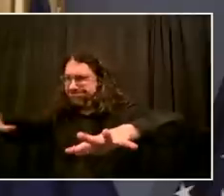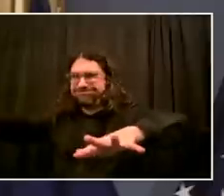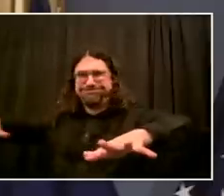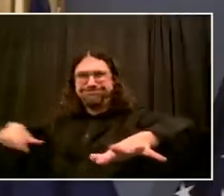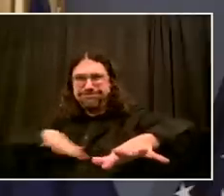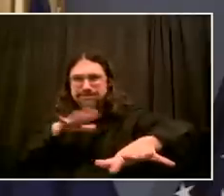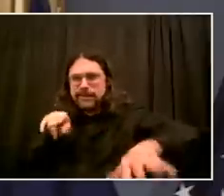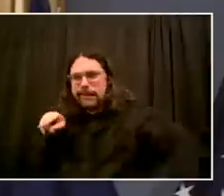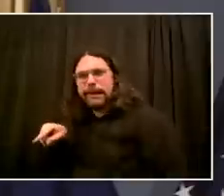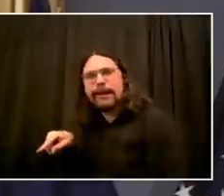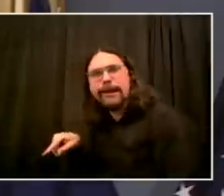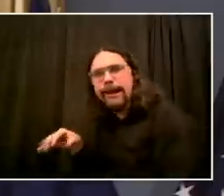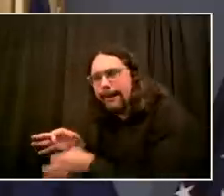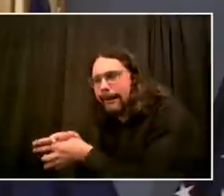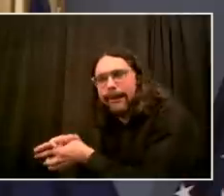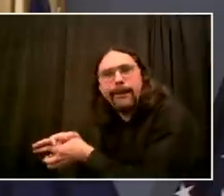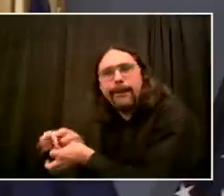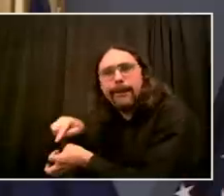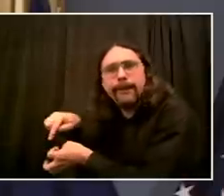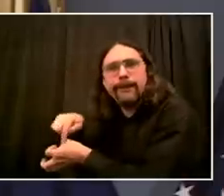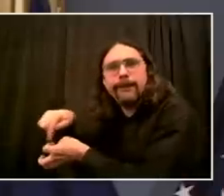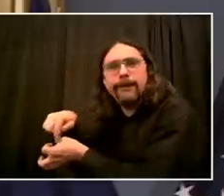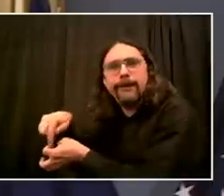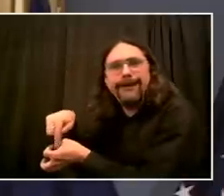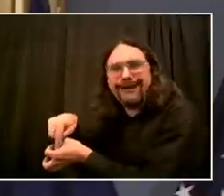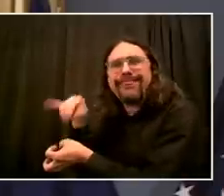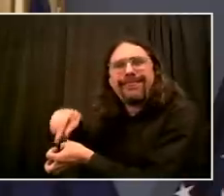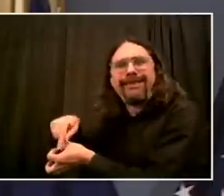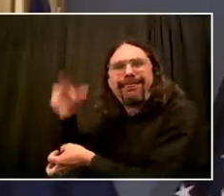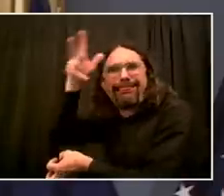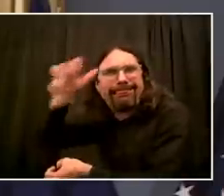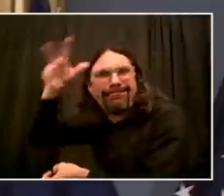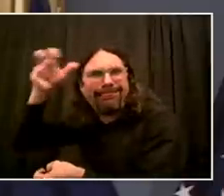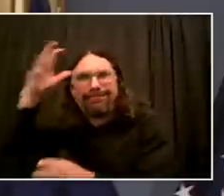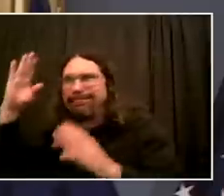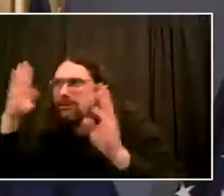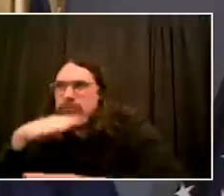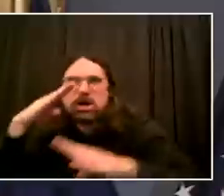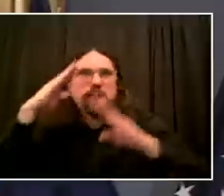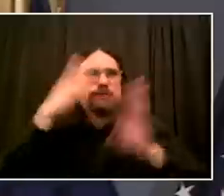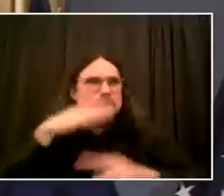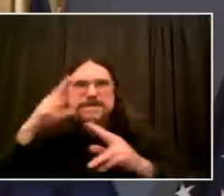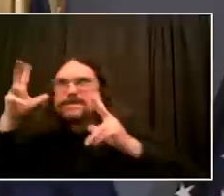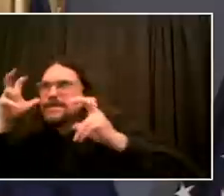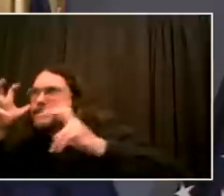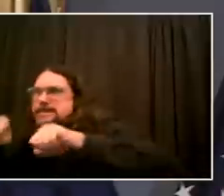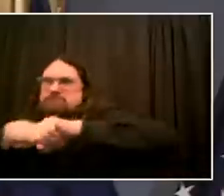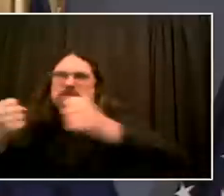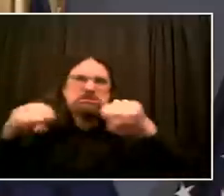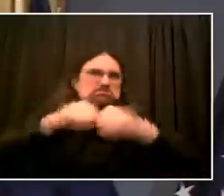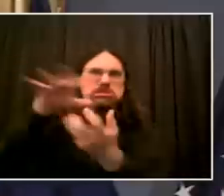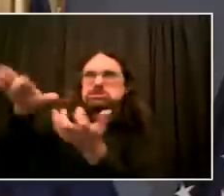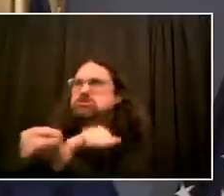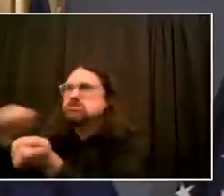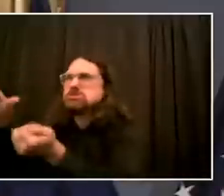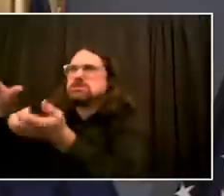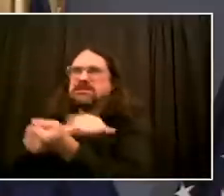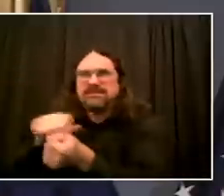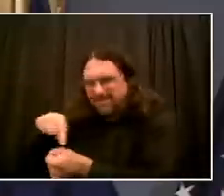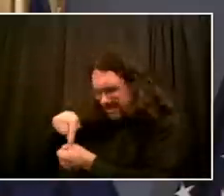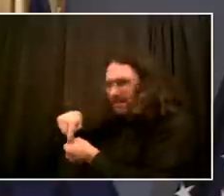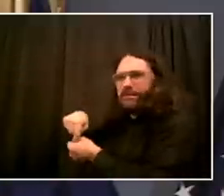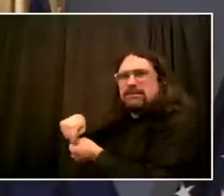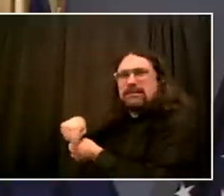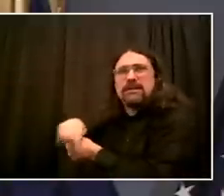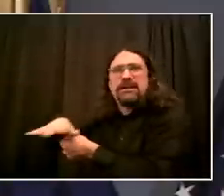not just here in New York City, but all over the country. And we have to recognize it and we have to address it. So what I